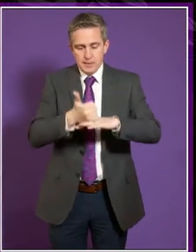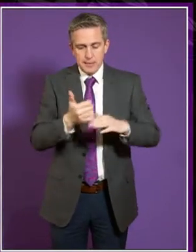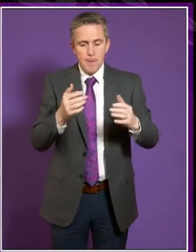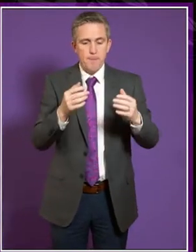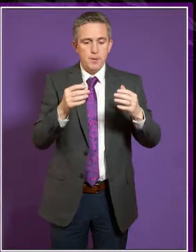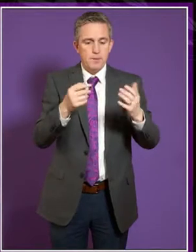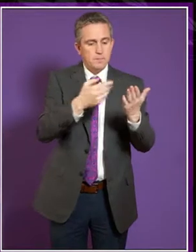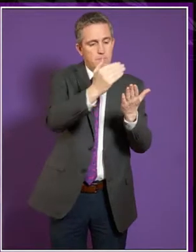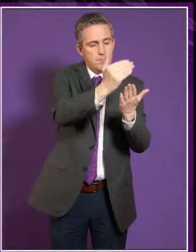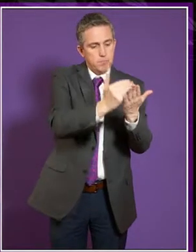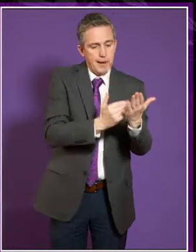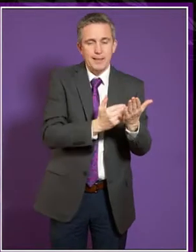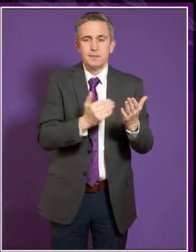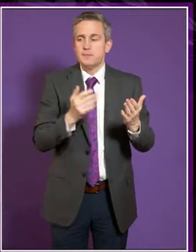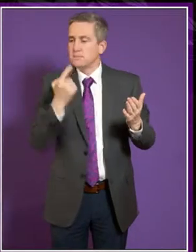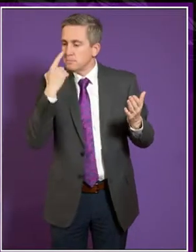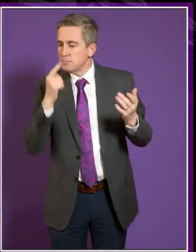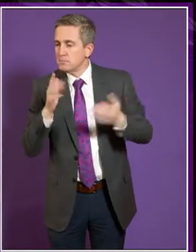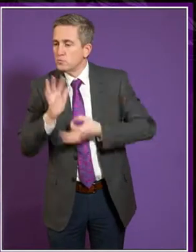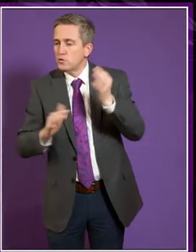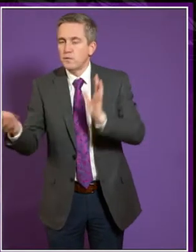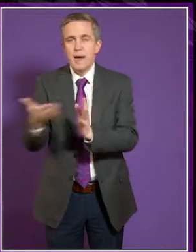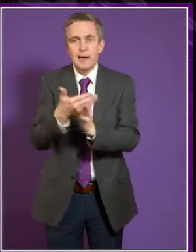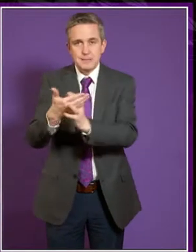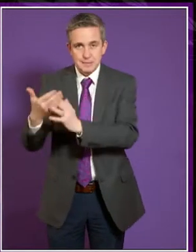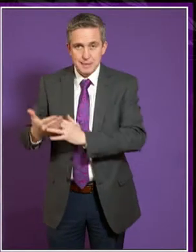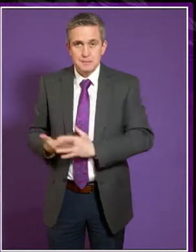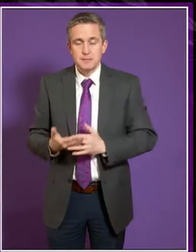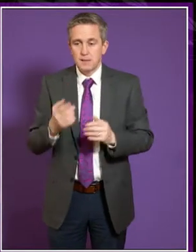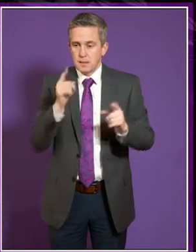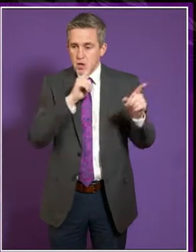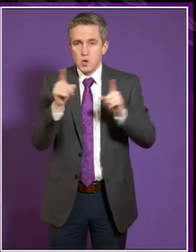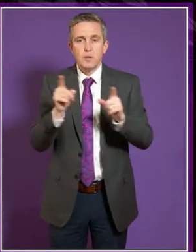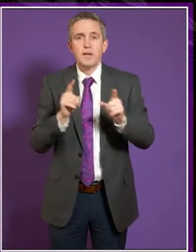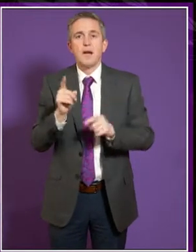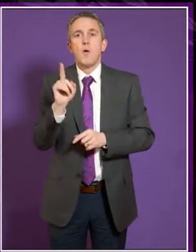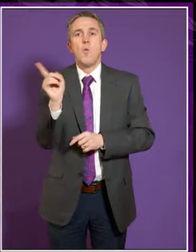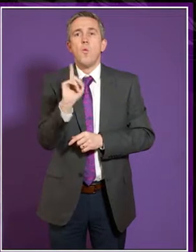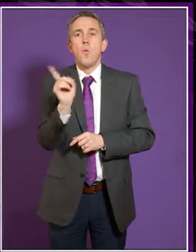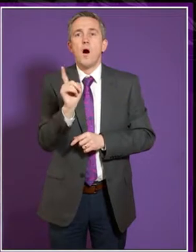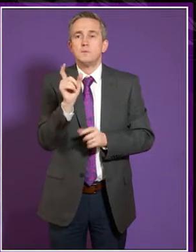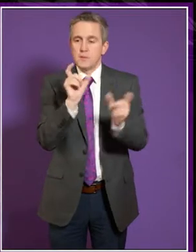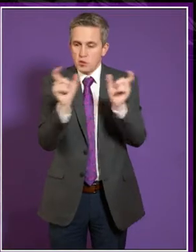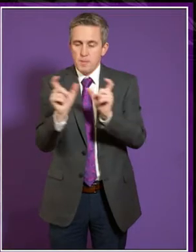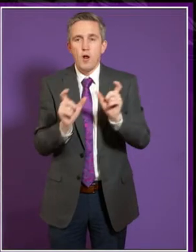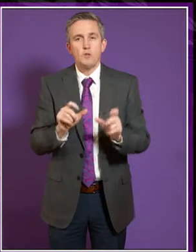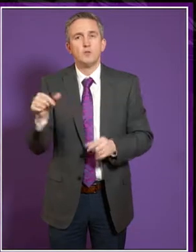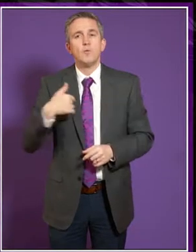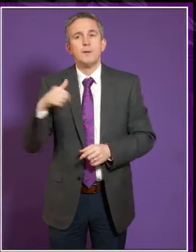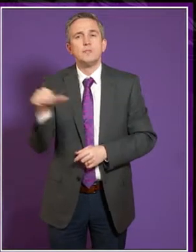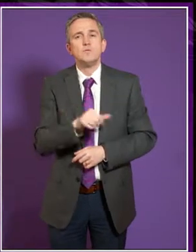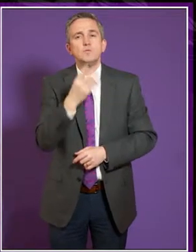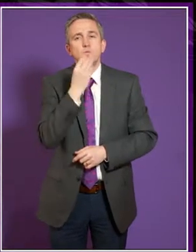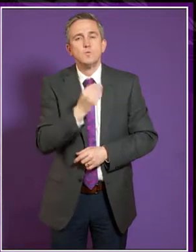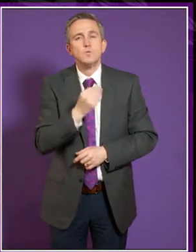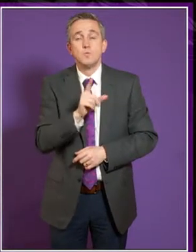right across the system. And they're also considering a better language that could be used right across the system as well, appreciating that it's really difficult for